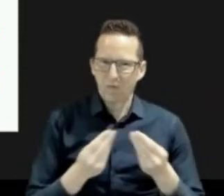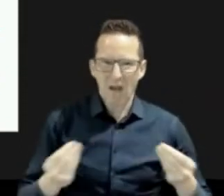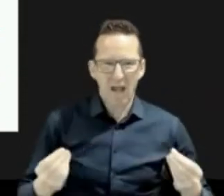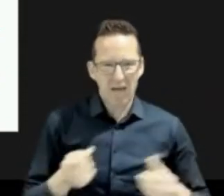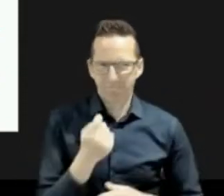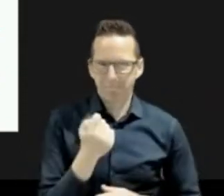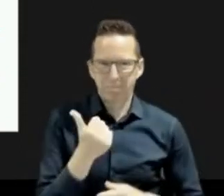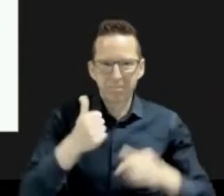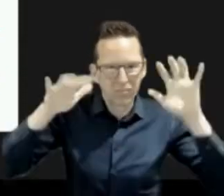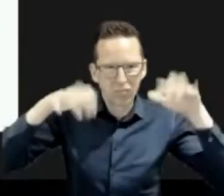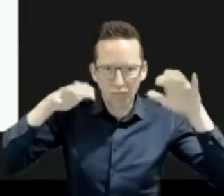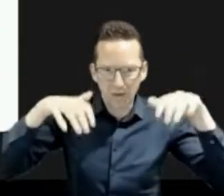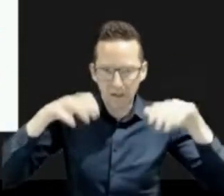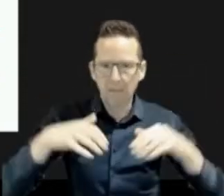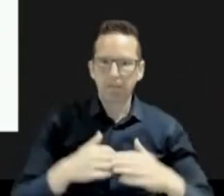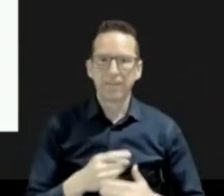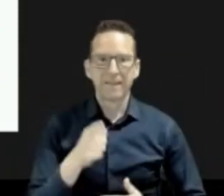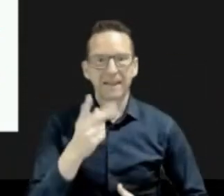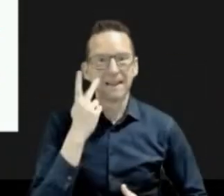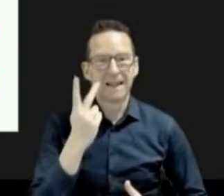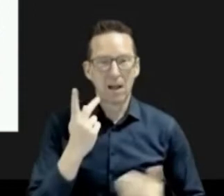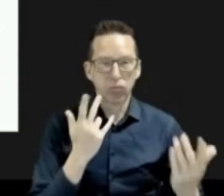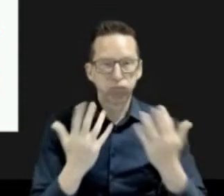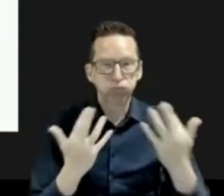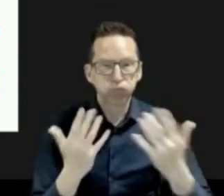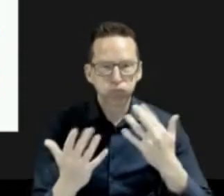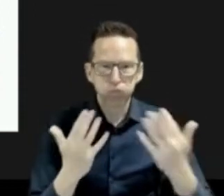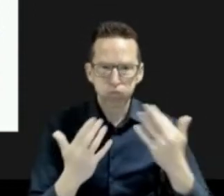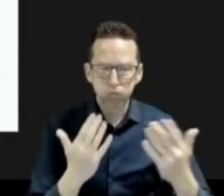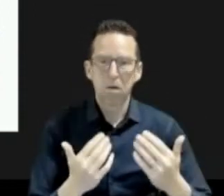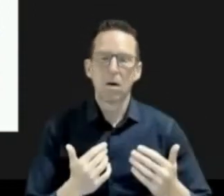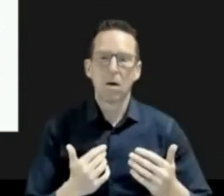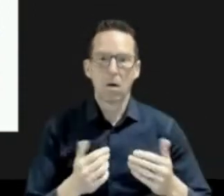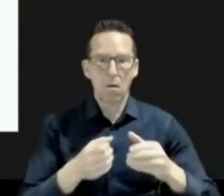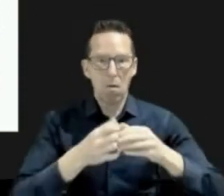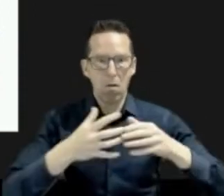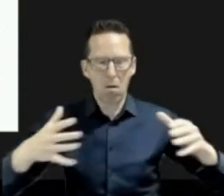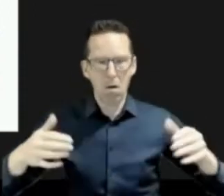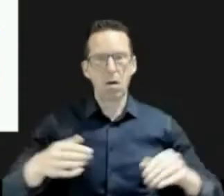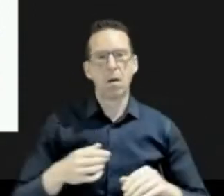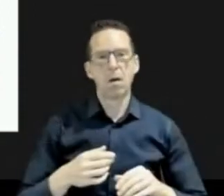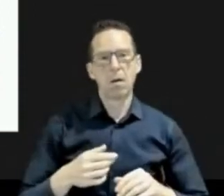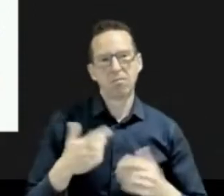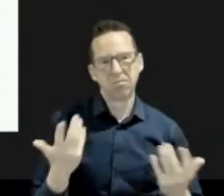increased risk of intense wildfire caused by the buildup of fuel, particularly in southern BC.